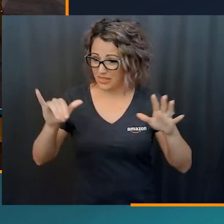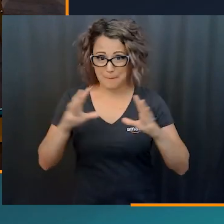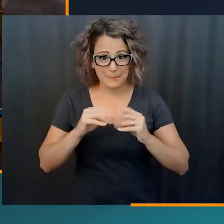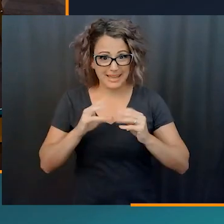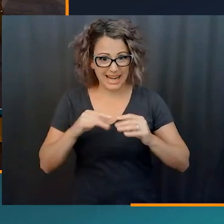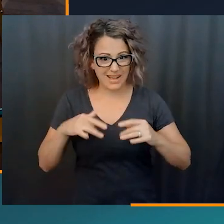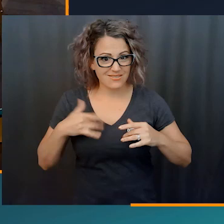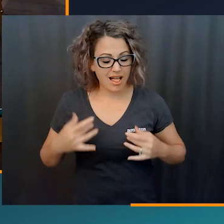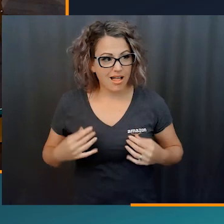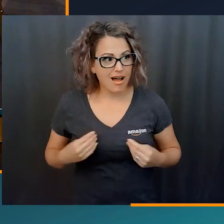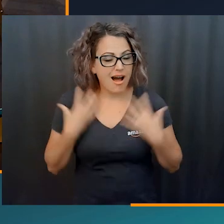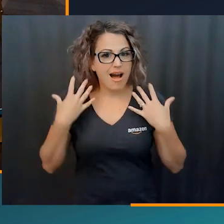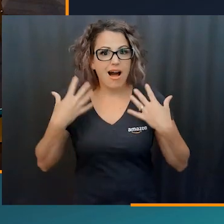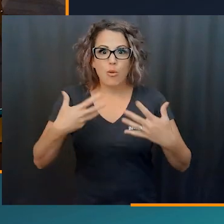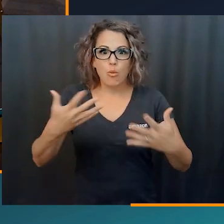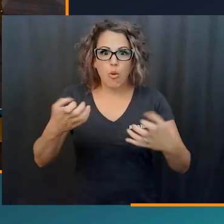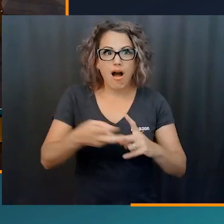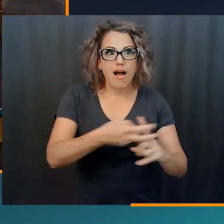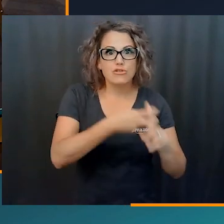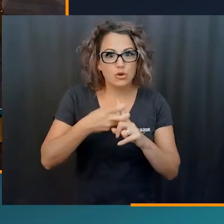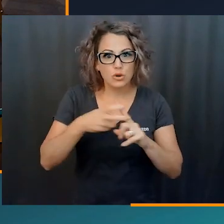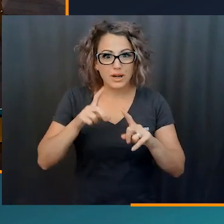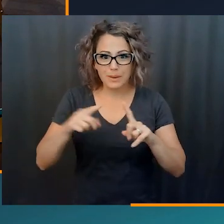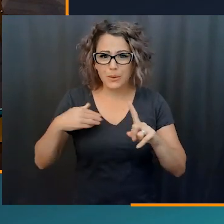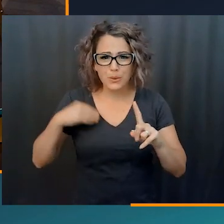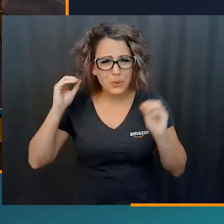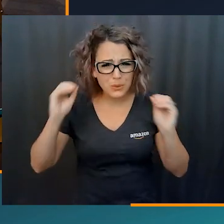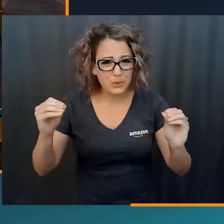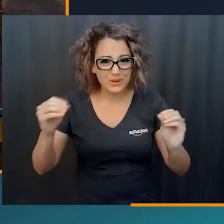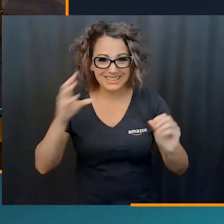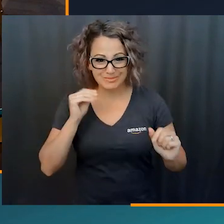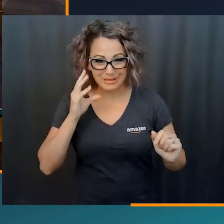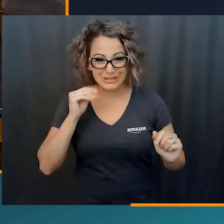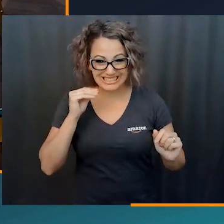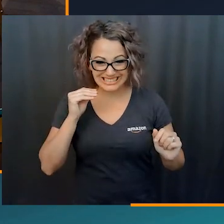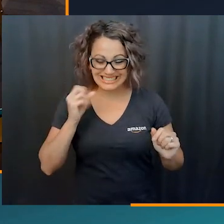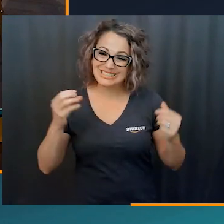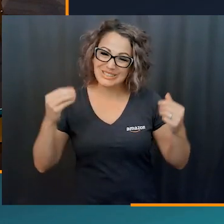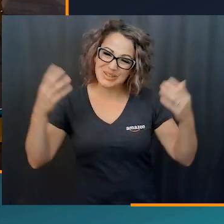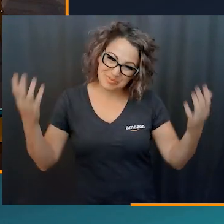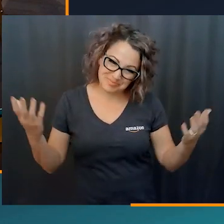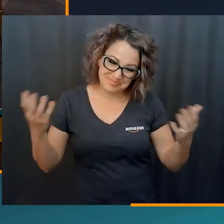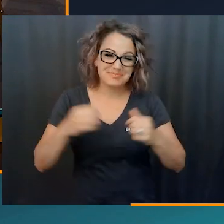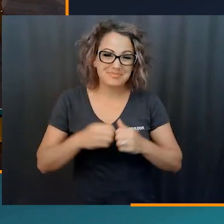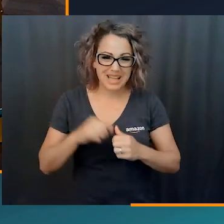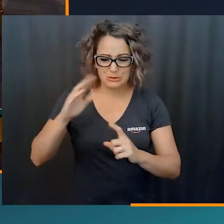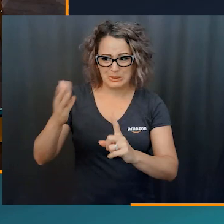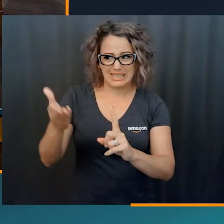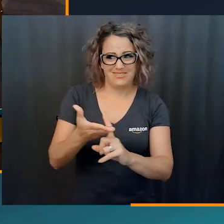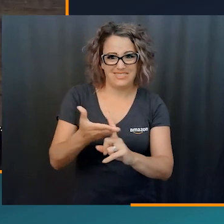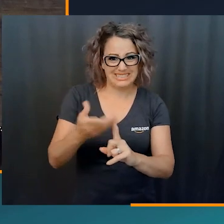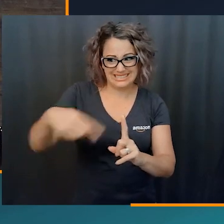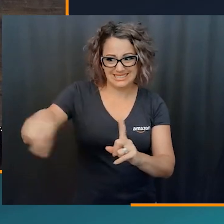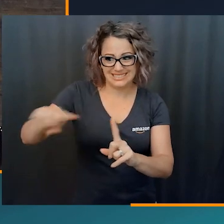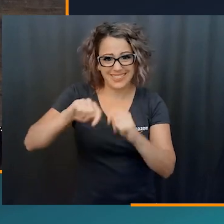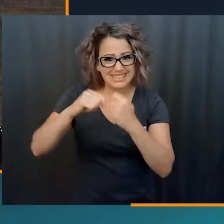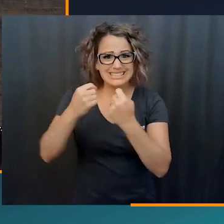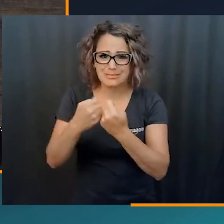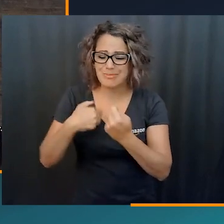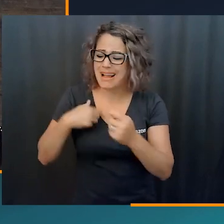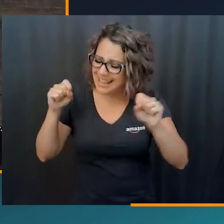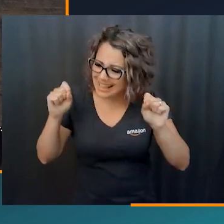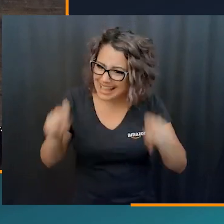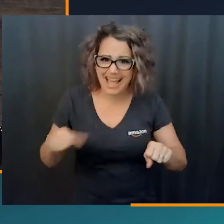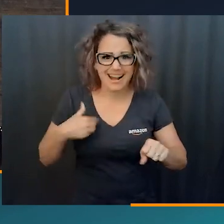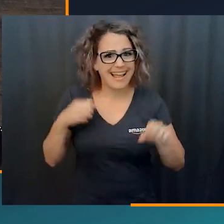And I came out of that meeting totally excited about recruiting, but with zero experience. So I had to